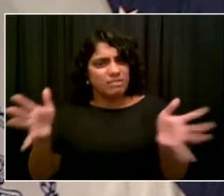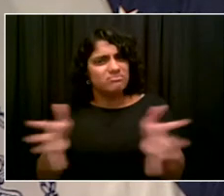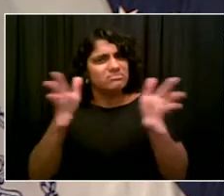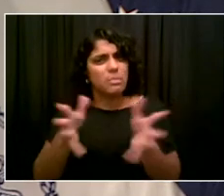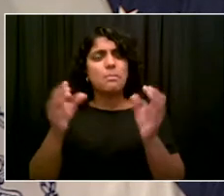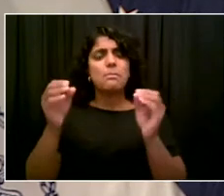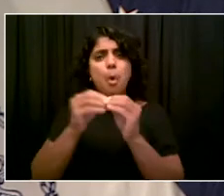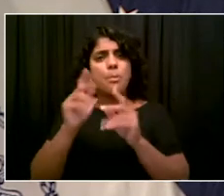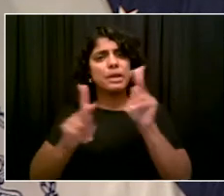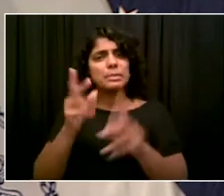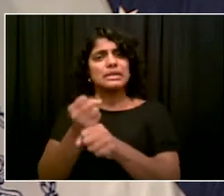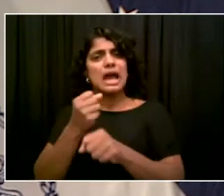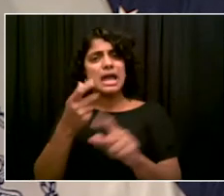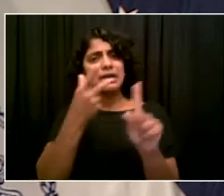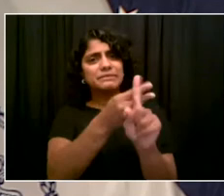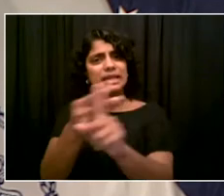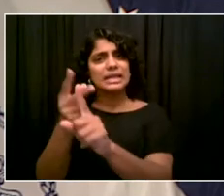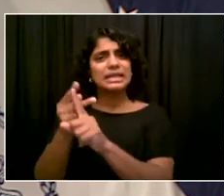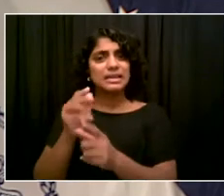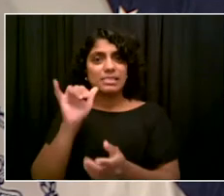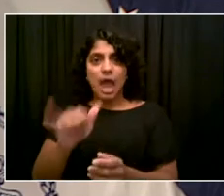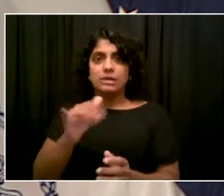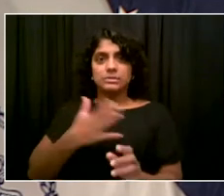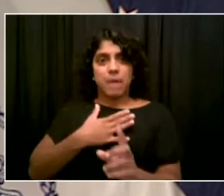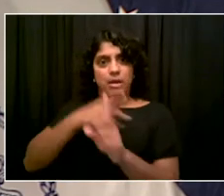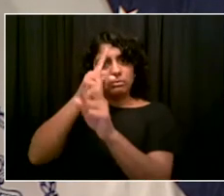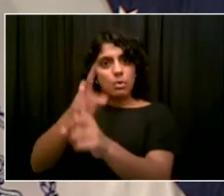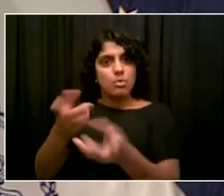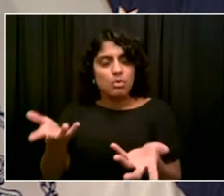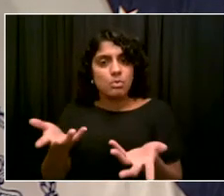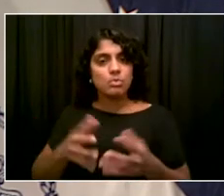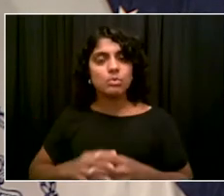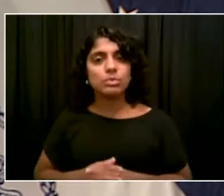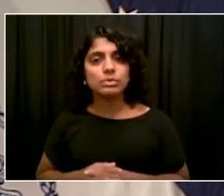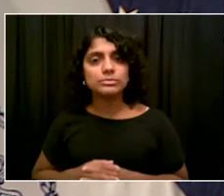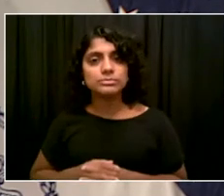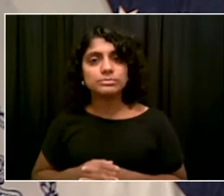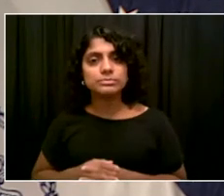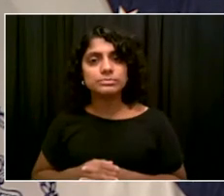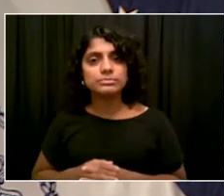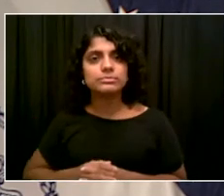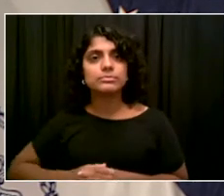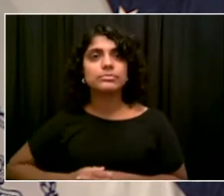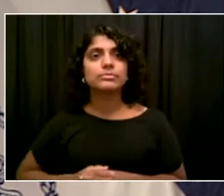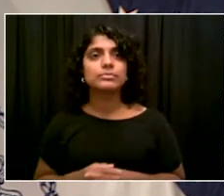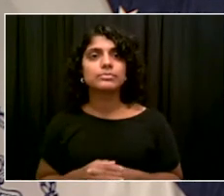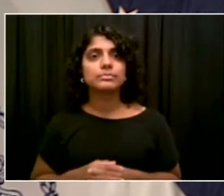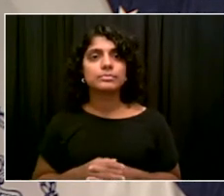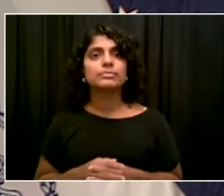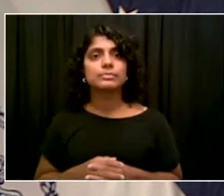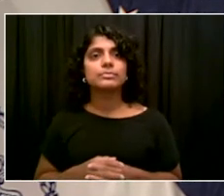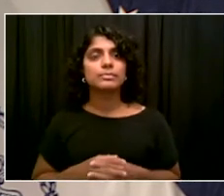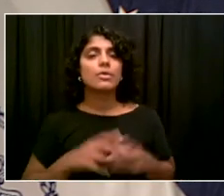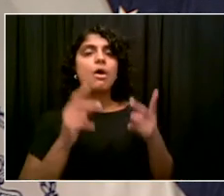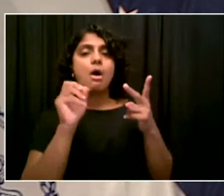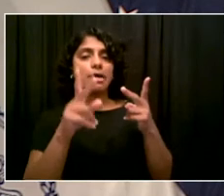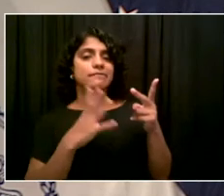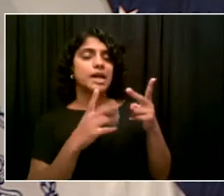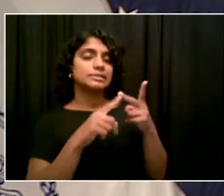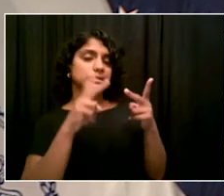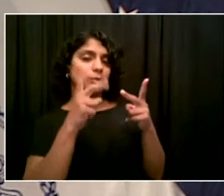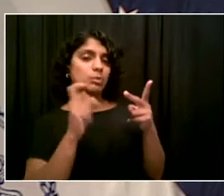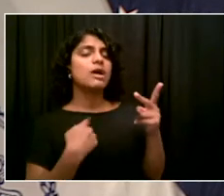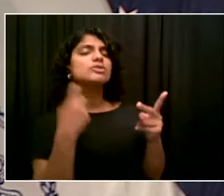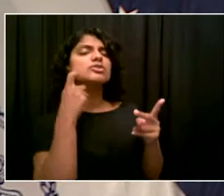you, and that would be great to hear from your health experts. I just spoke with Dr. Prezant, the FDNY's Chief Medical Officer. He